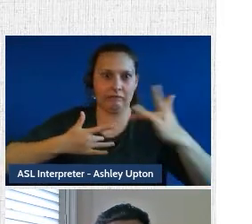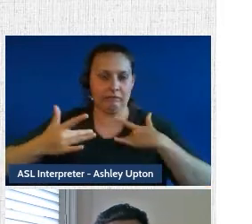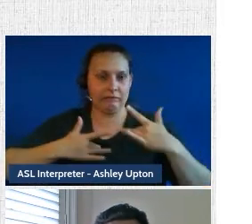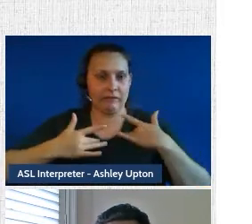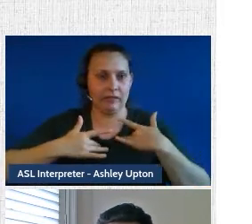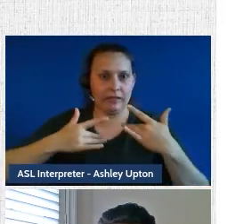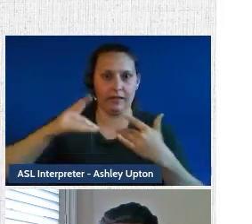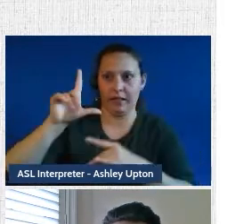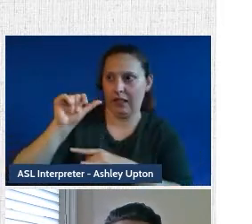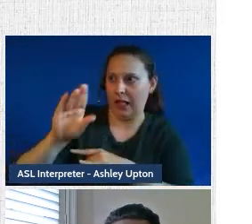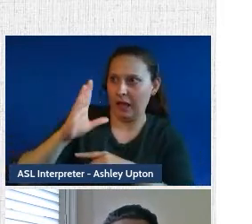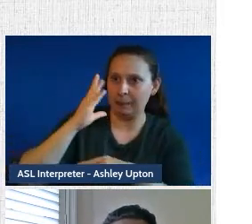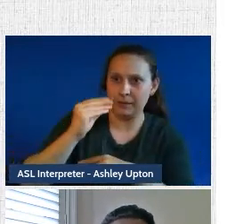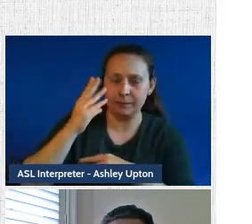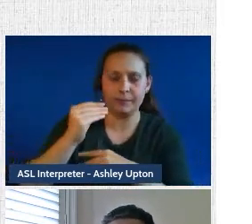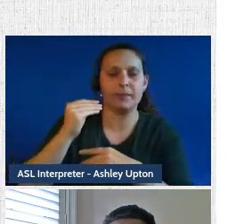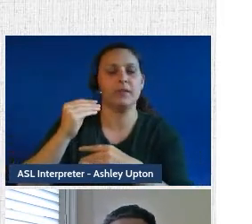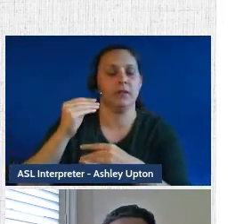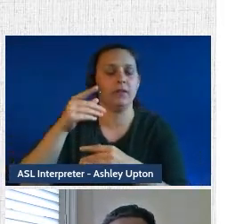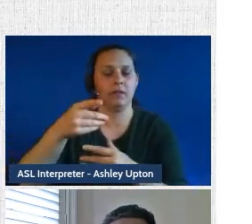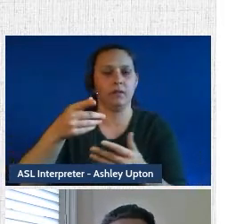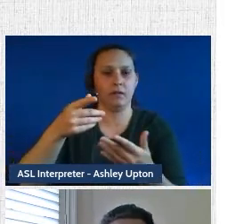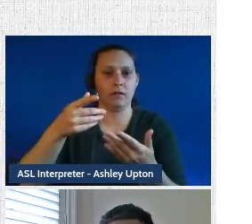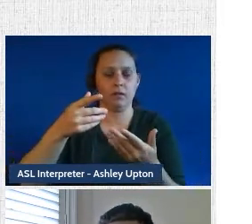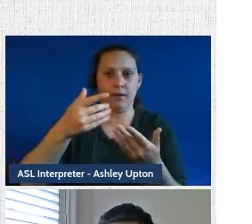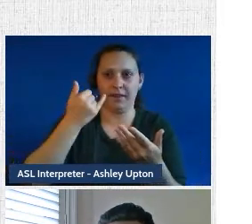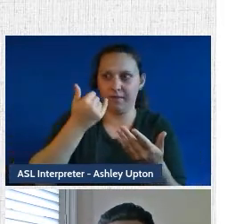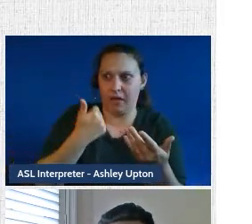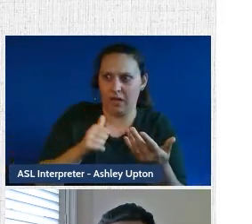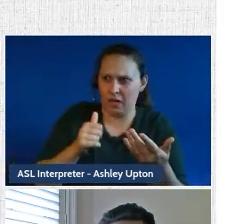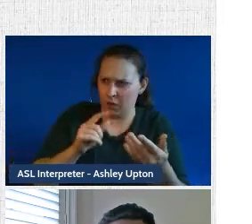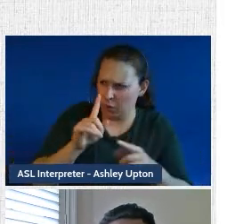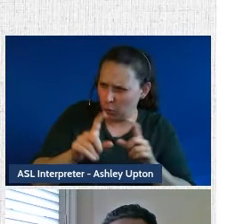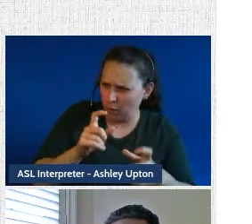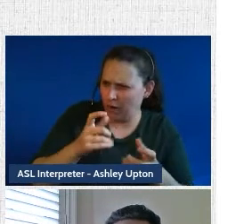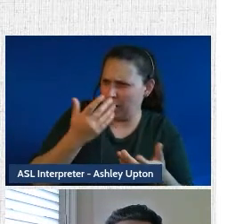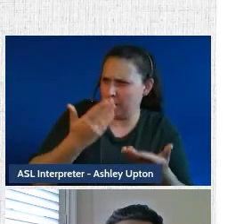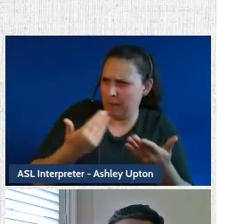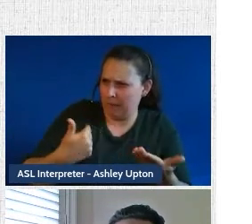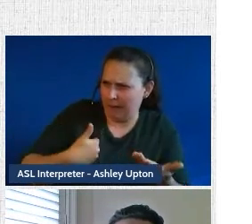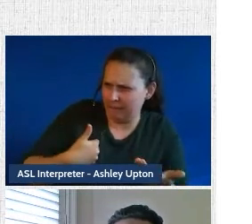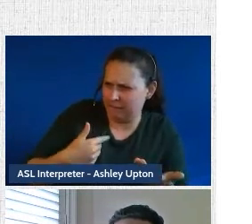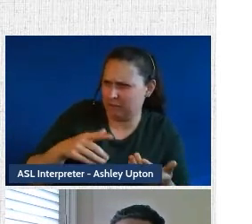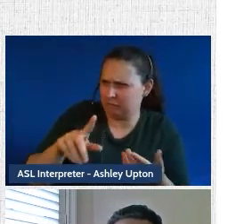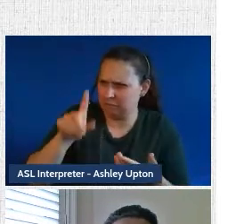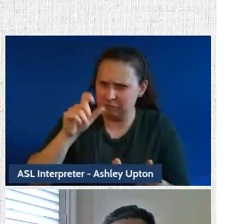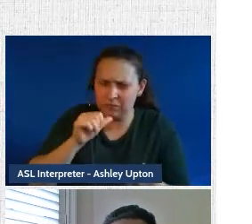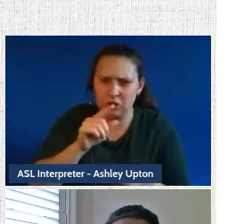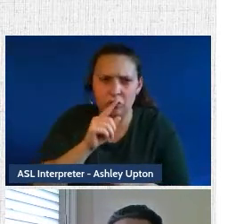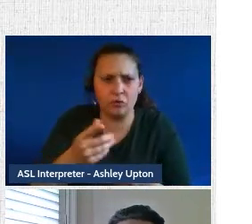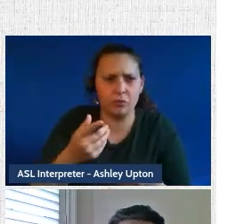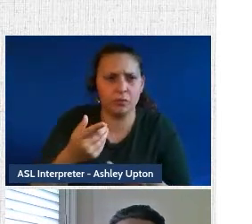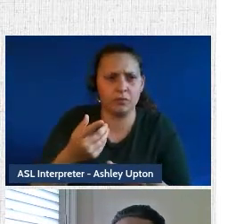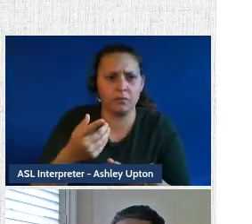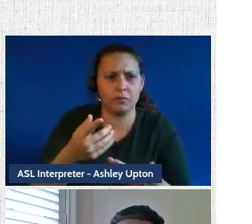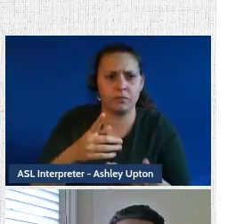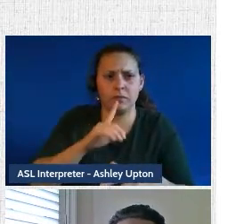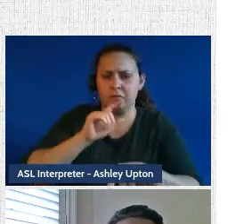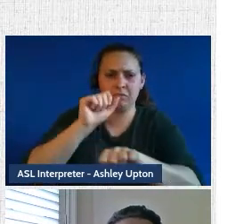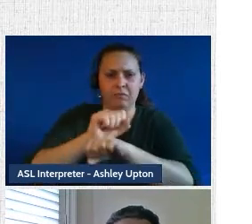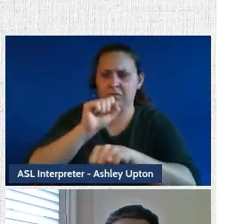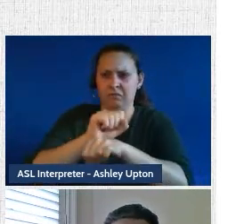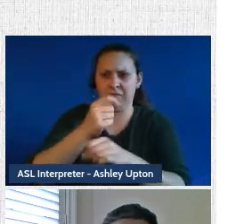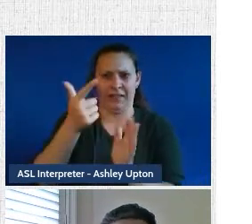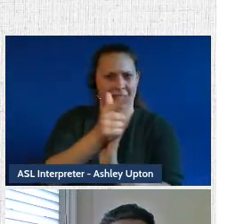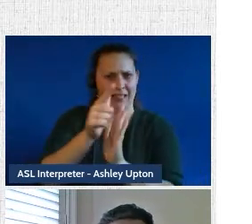labs face. And I think it really does answer some of the burning questions our audience might have, such as one, what is an actual legal AI? What does it